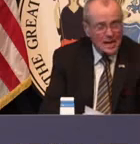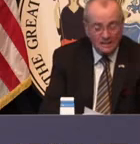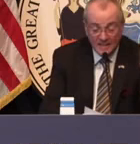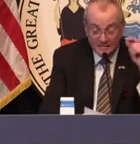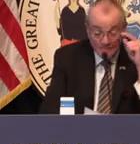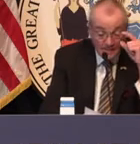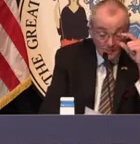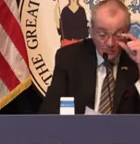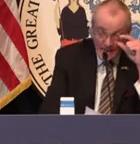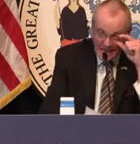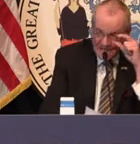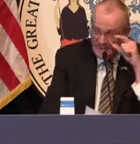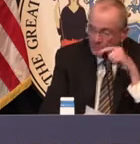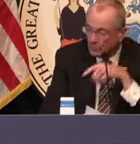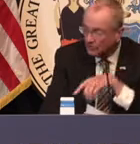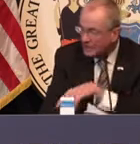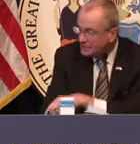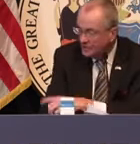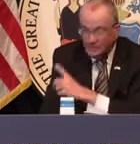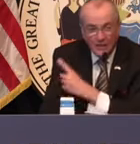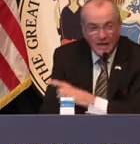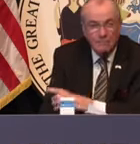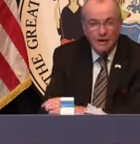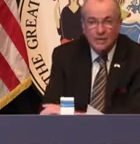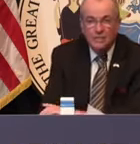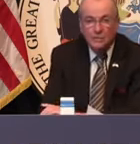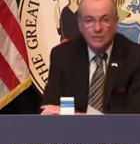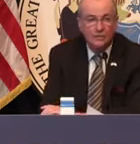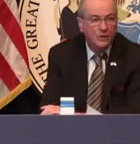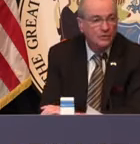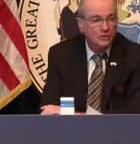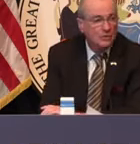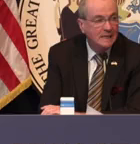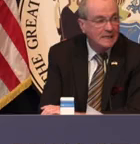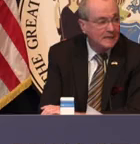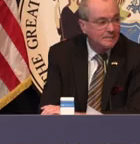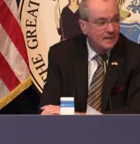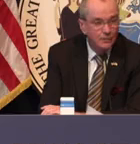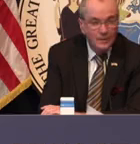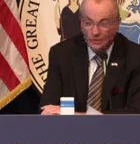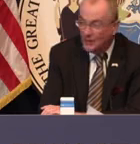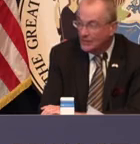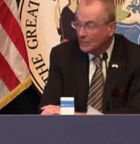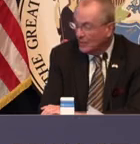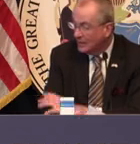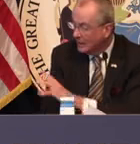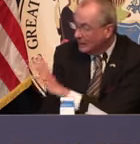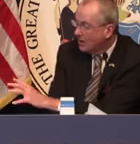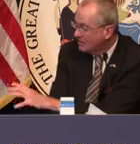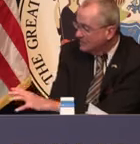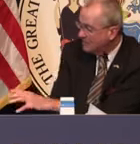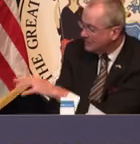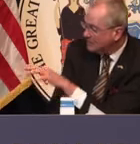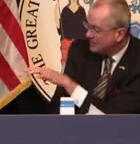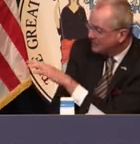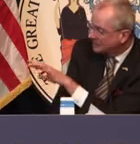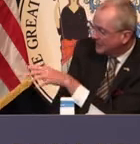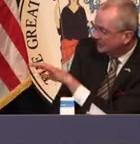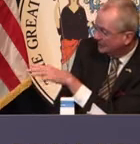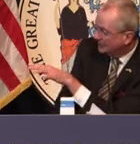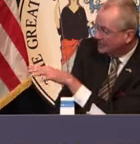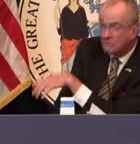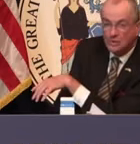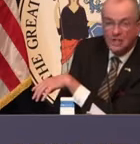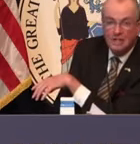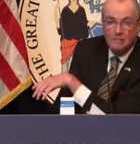which is a Saturday, was 18 percent. Judy's got it by region, which she'll go through in a minute. We don't think we're alarmed. It's been